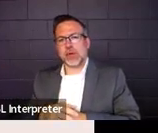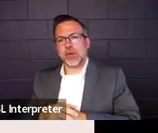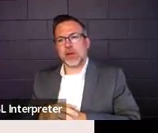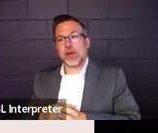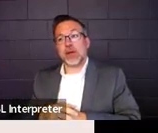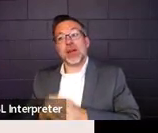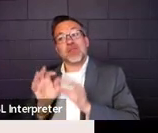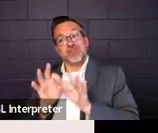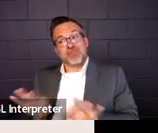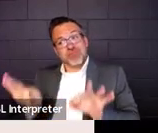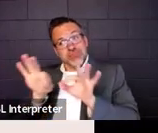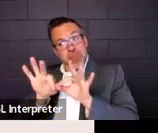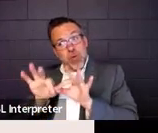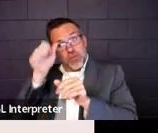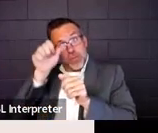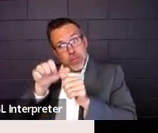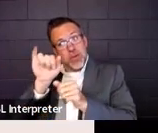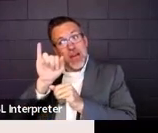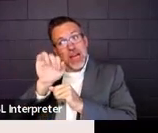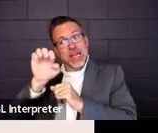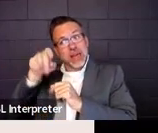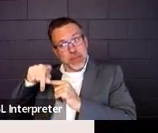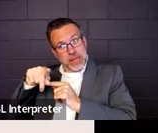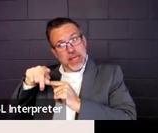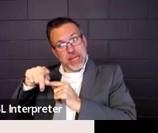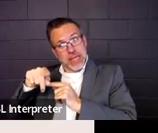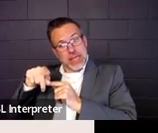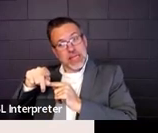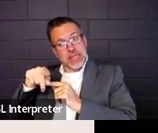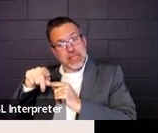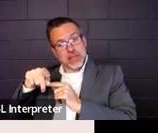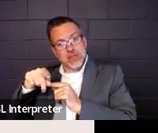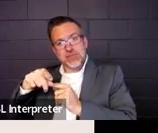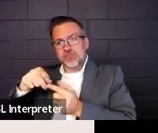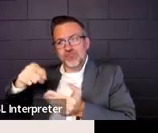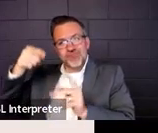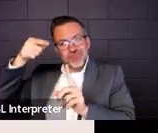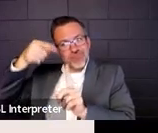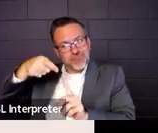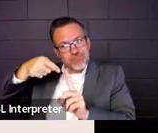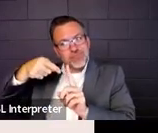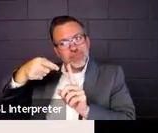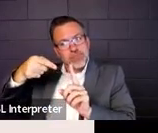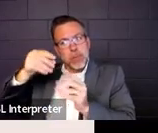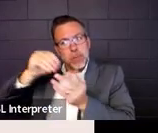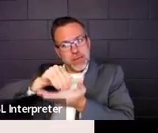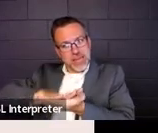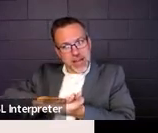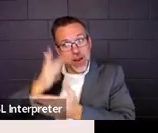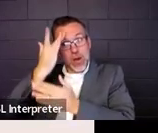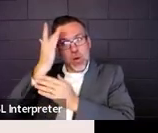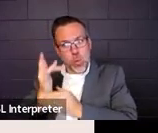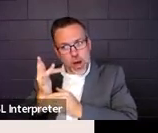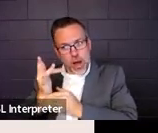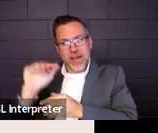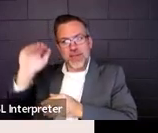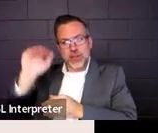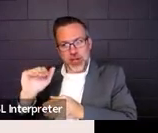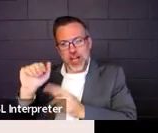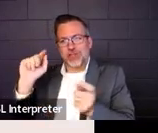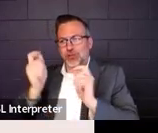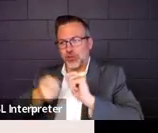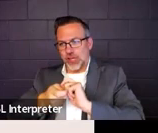addresses the reason that the child was placed on abbreviated day and any